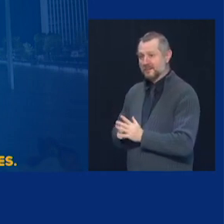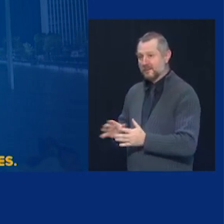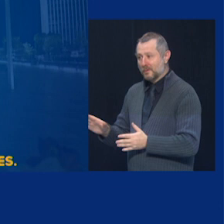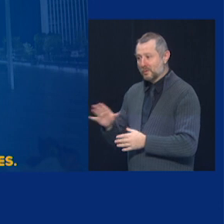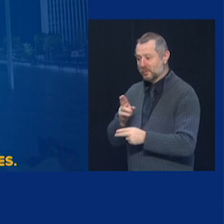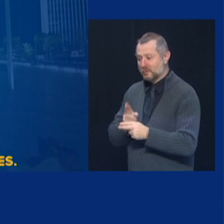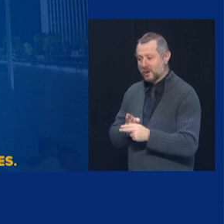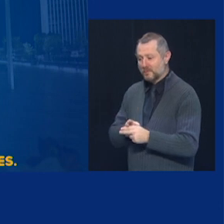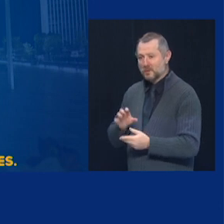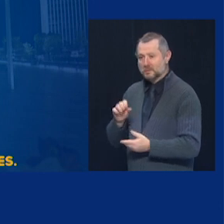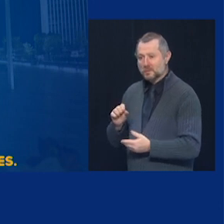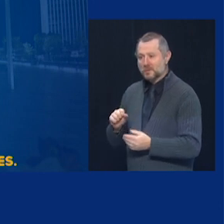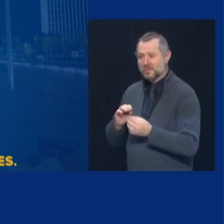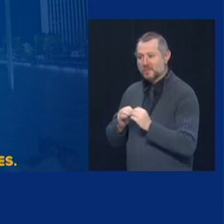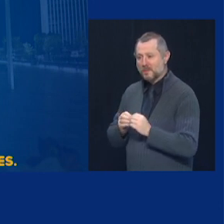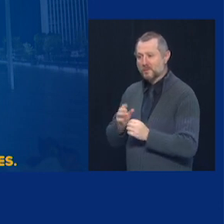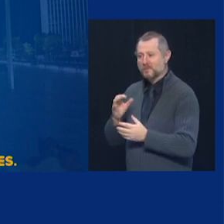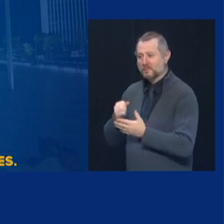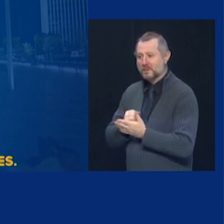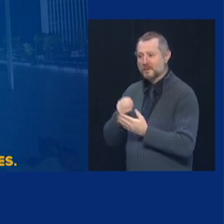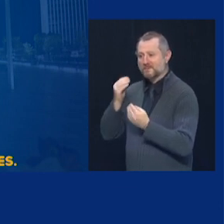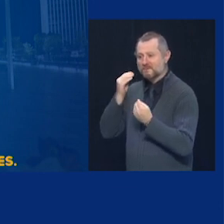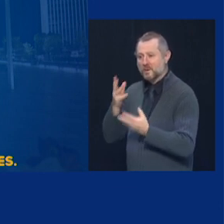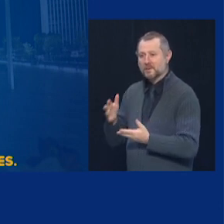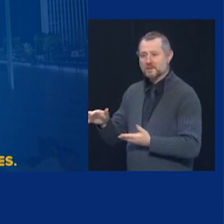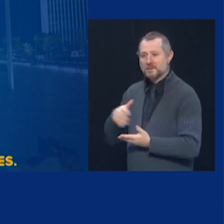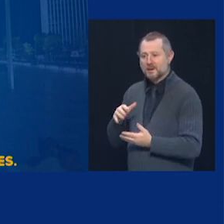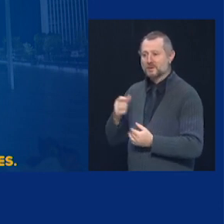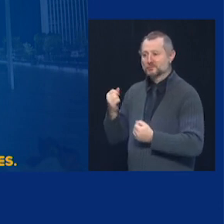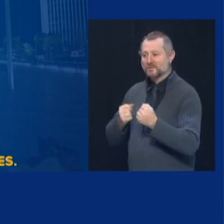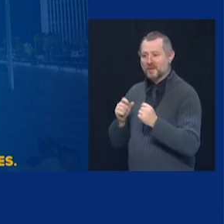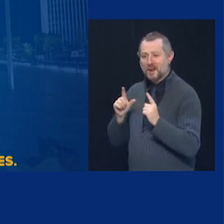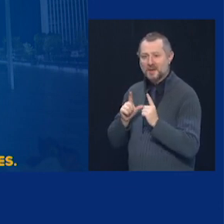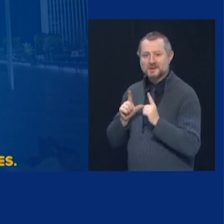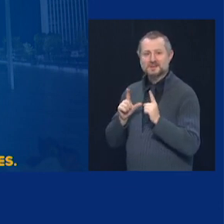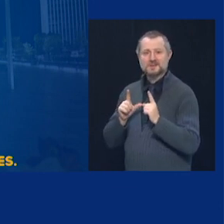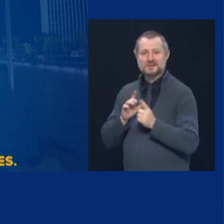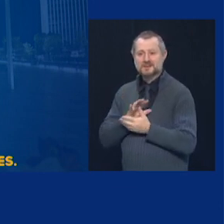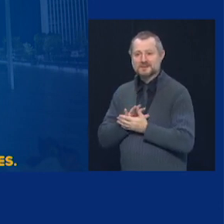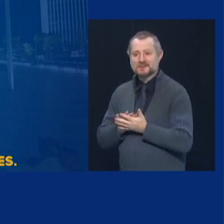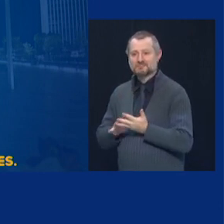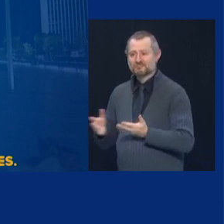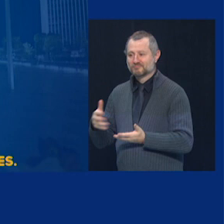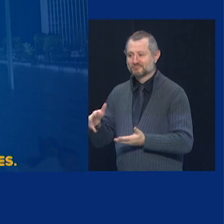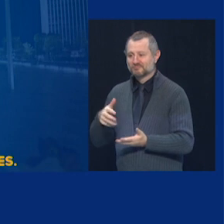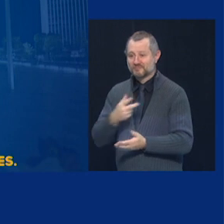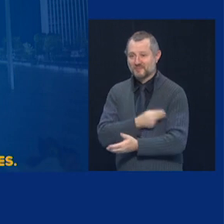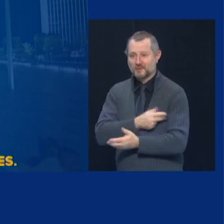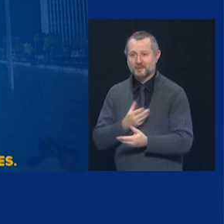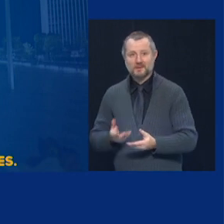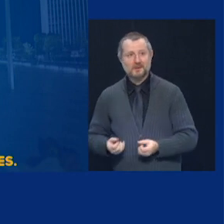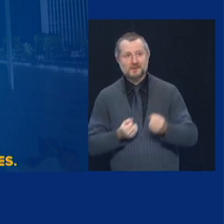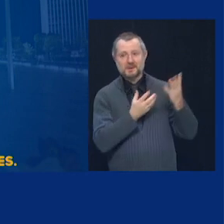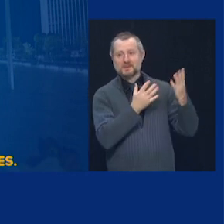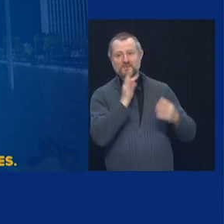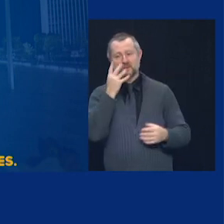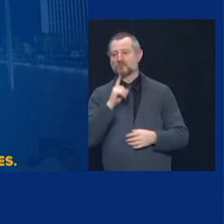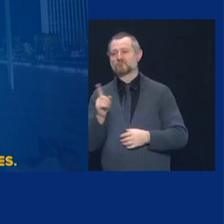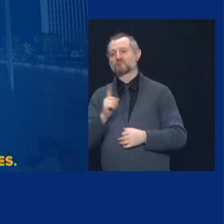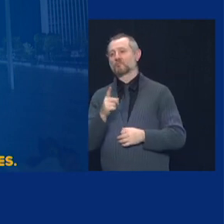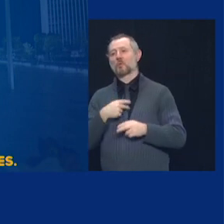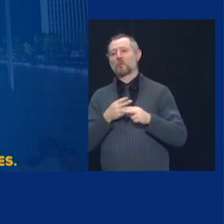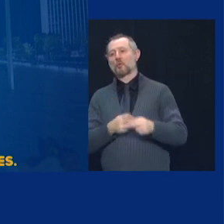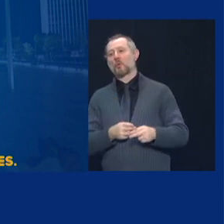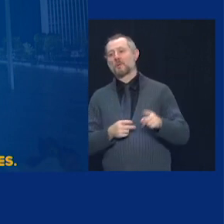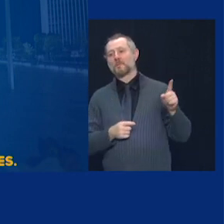passport numbers, or driver's license numbers for anybody vaccinated. These are all bells for people who